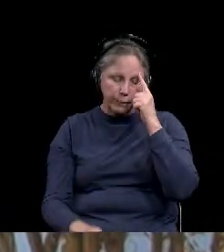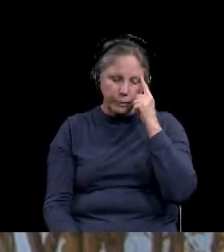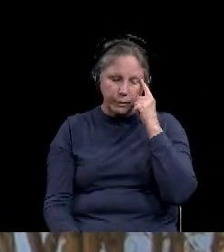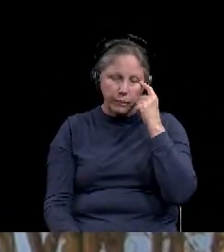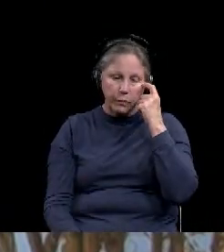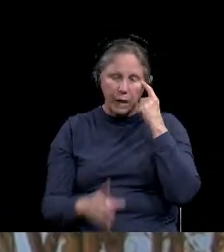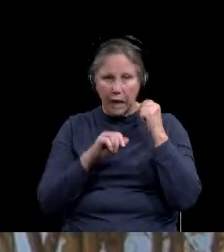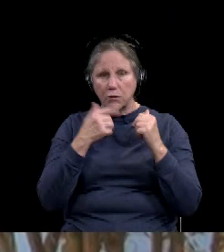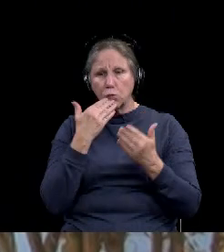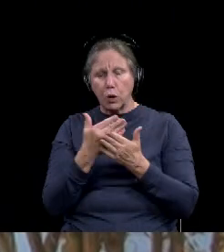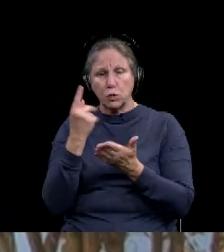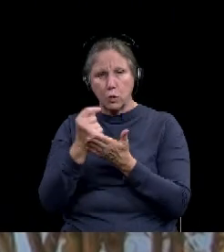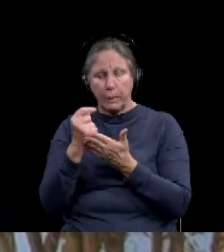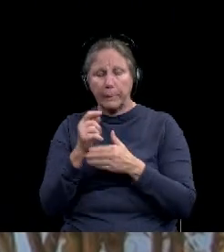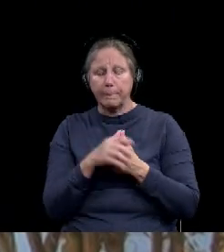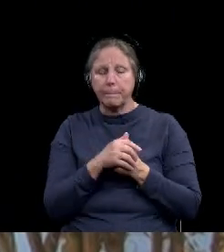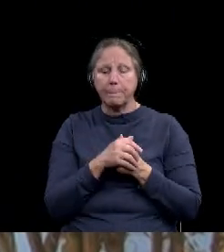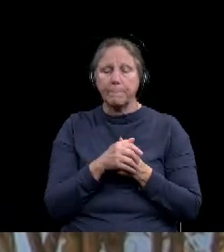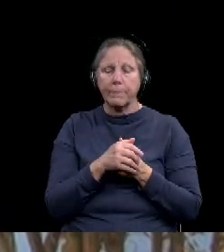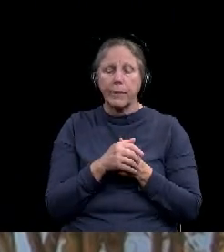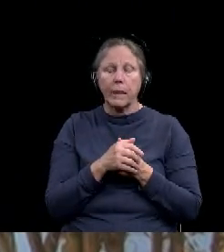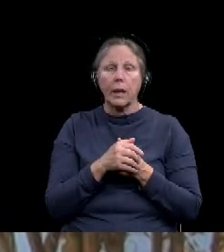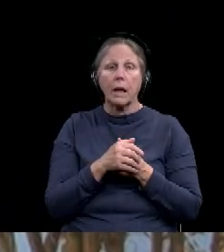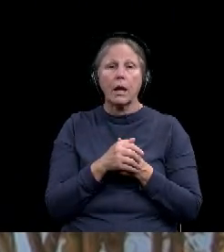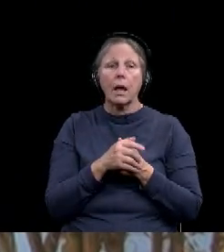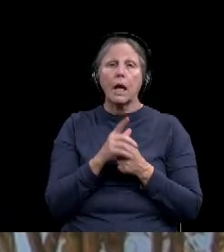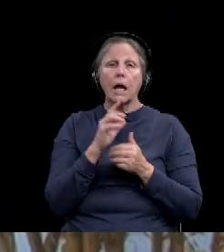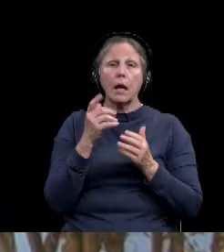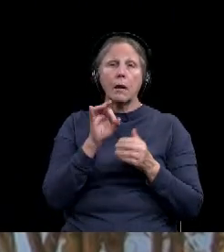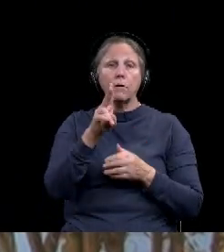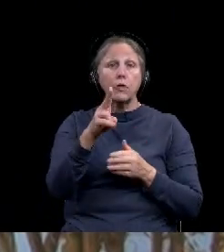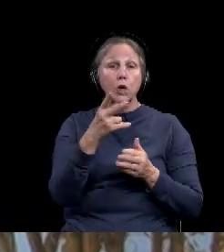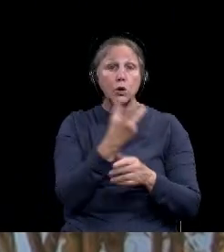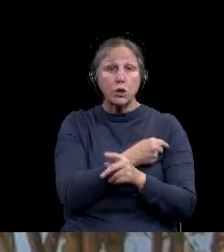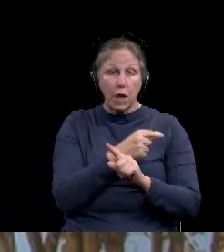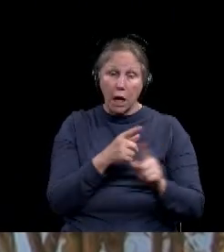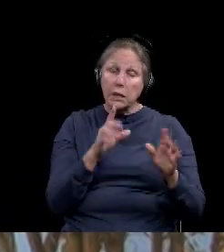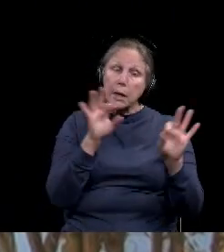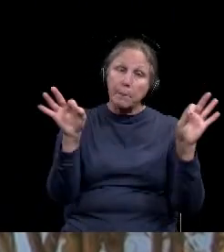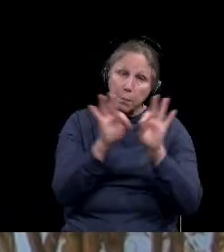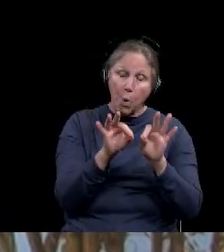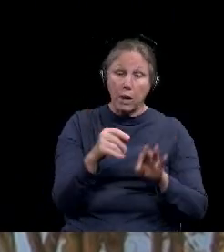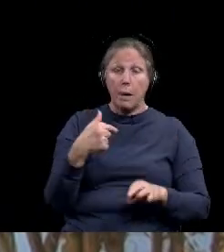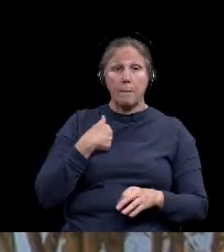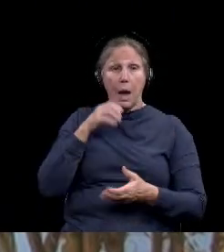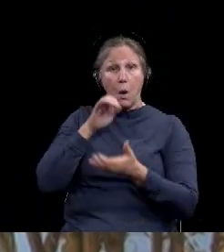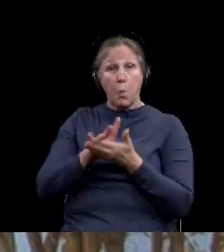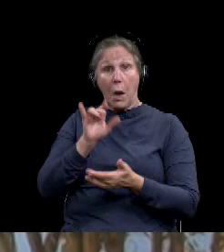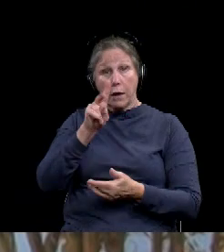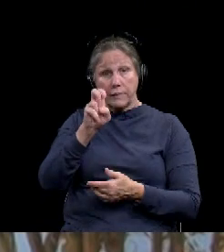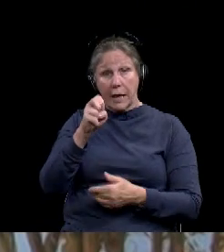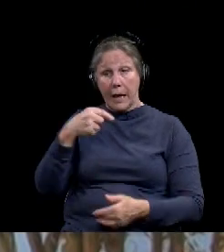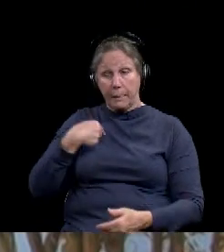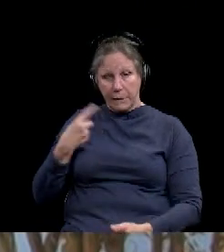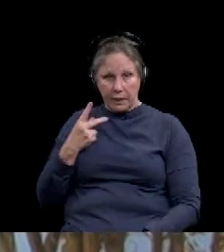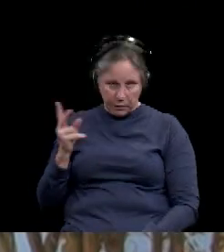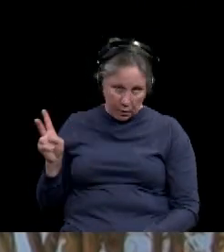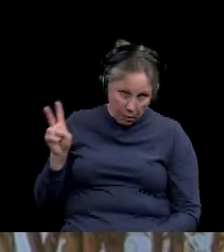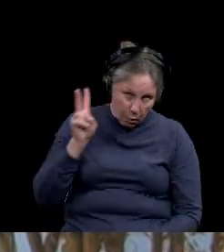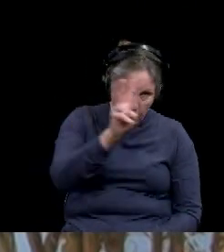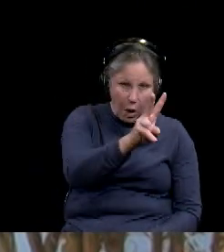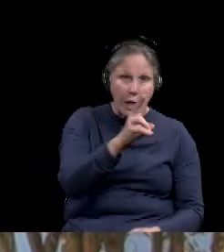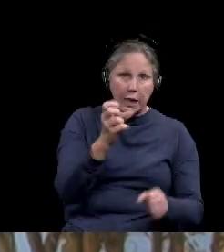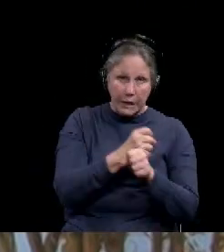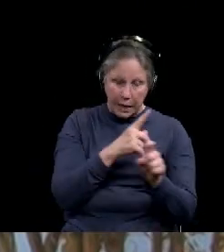I want to emphasize again, the importance of getting a flu shot. My wife, Diane and I went and got ours this week. Um, it is relatively painless